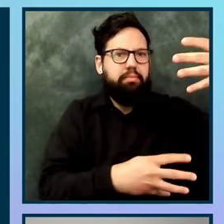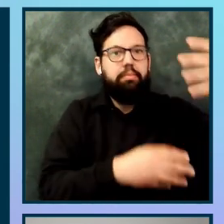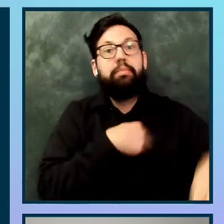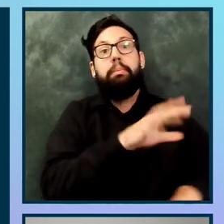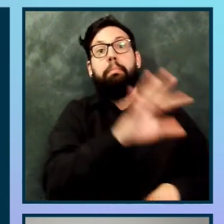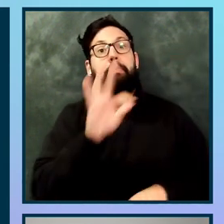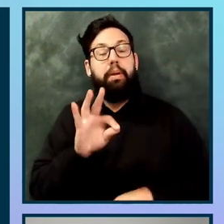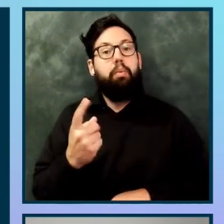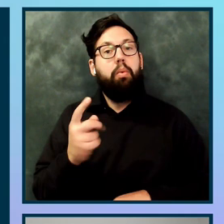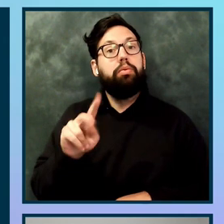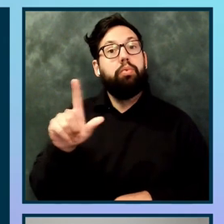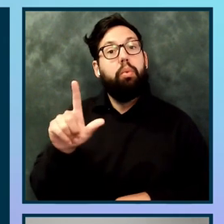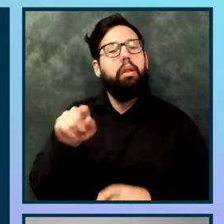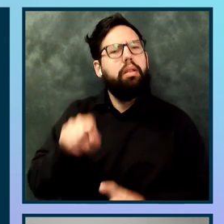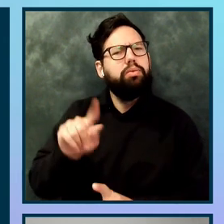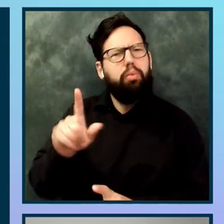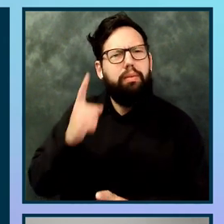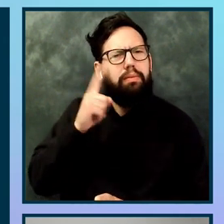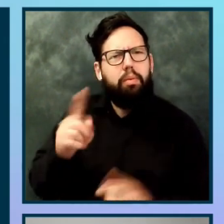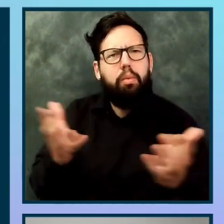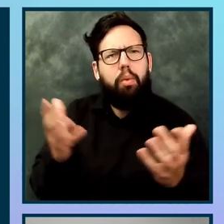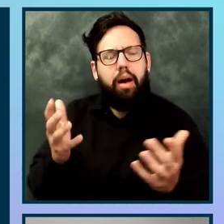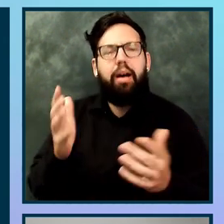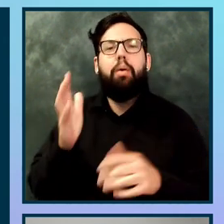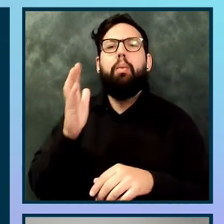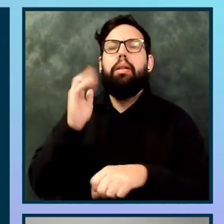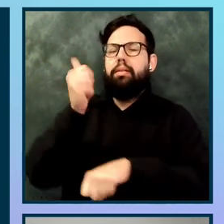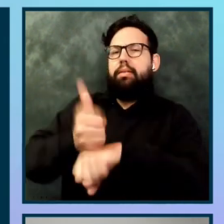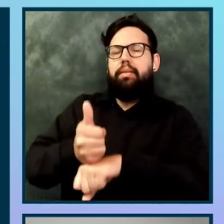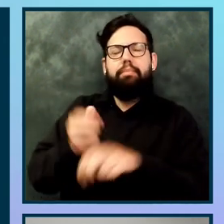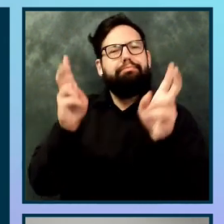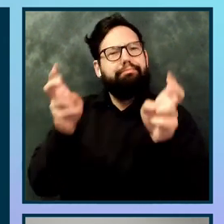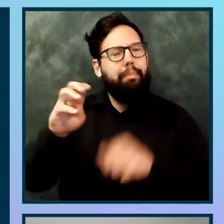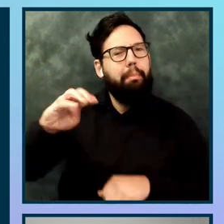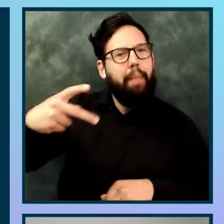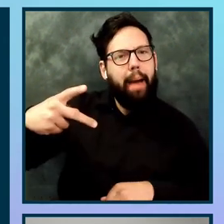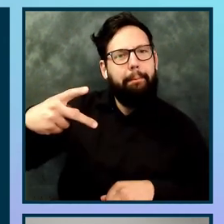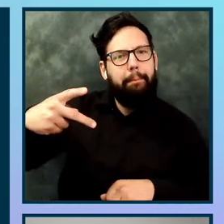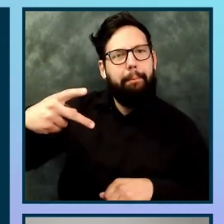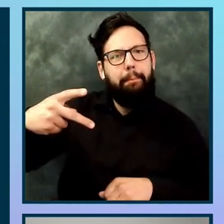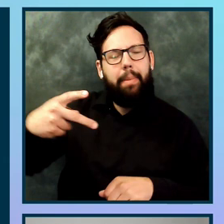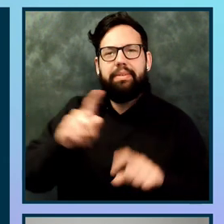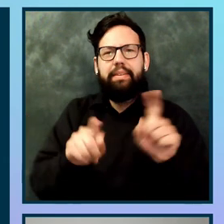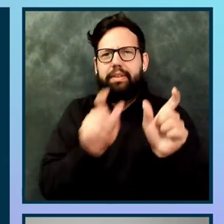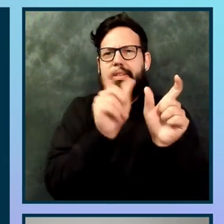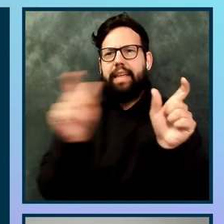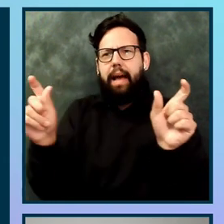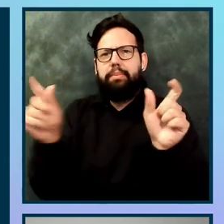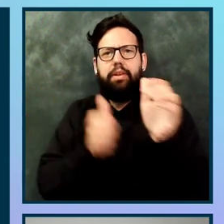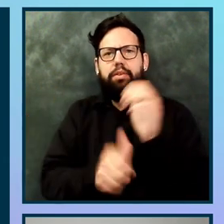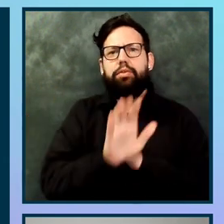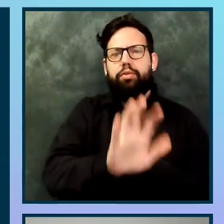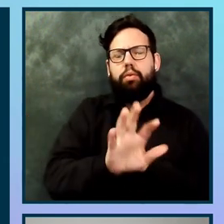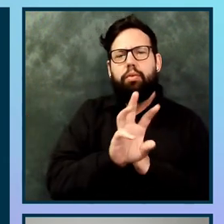map of tabs in your in your website. That means that the tab